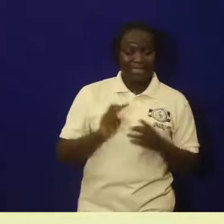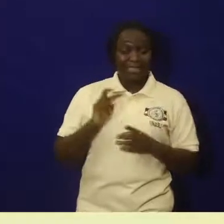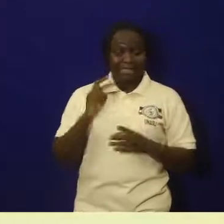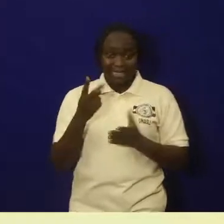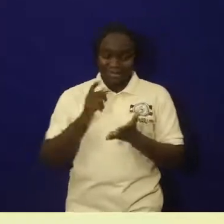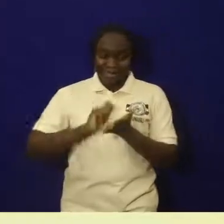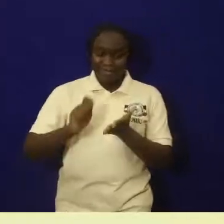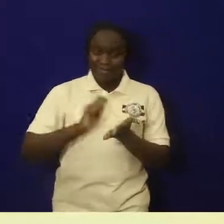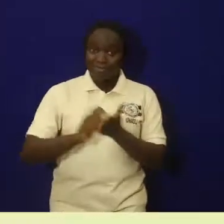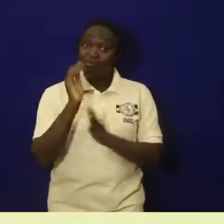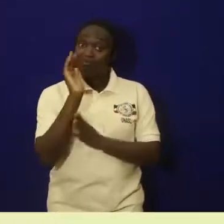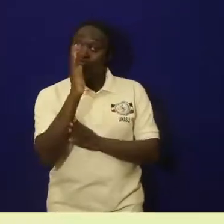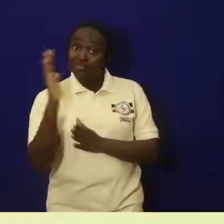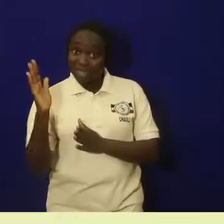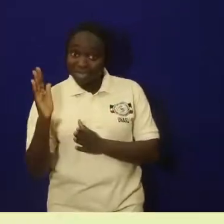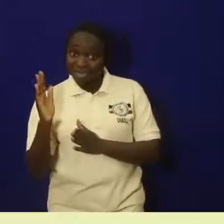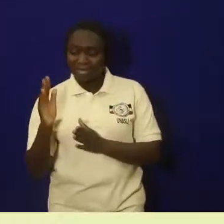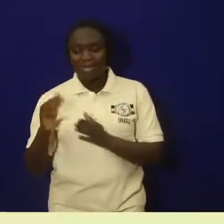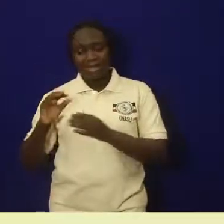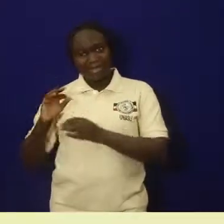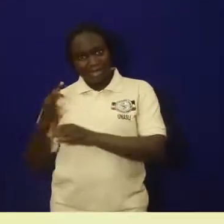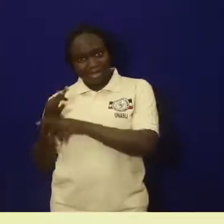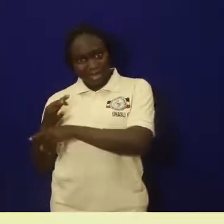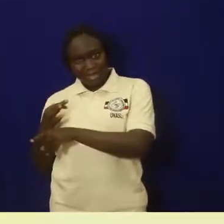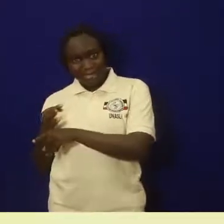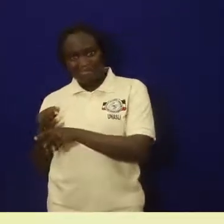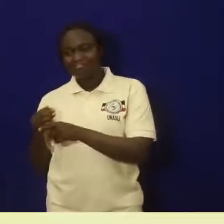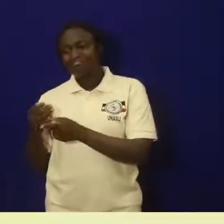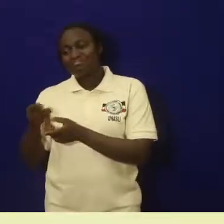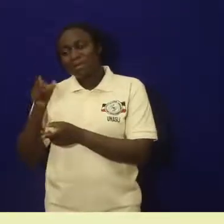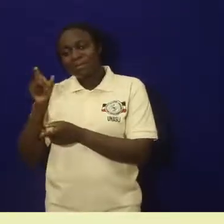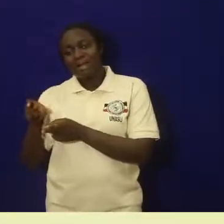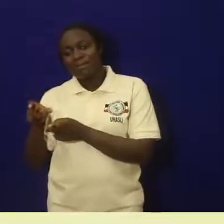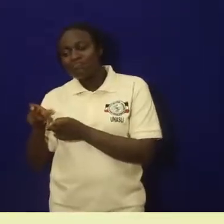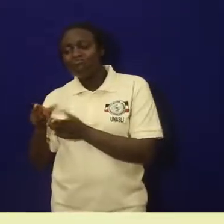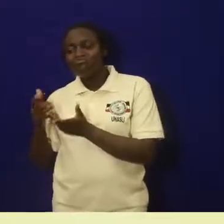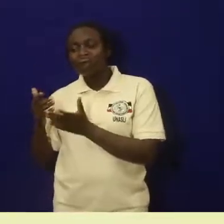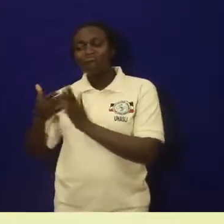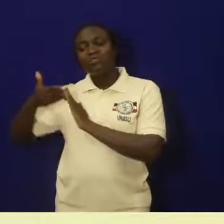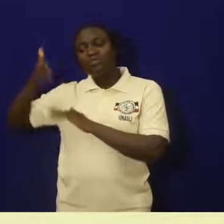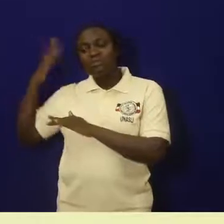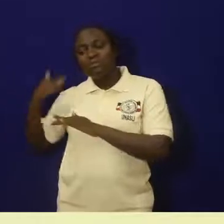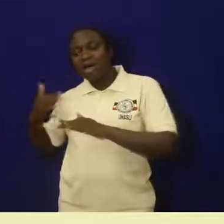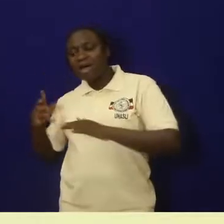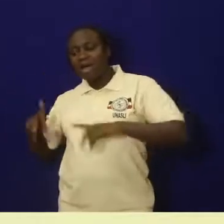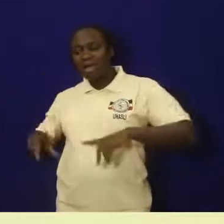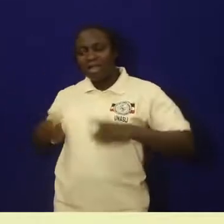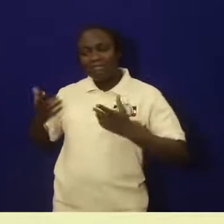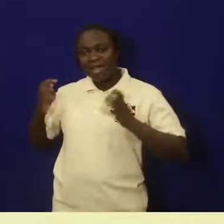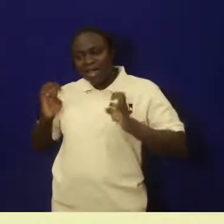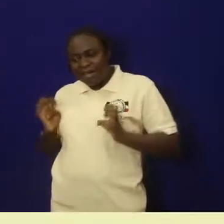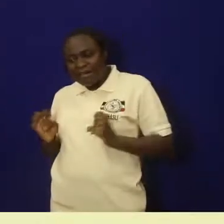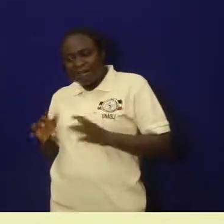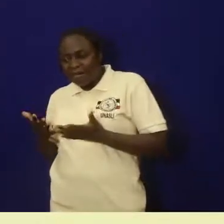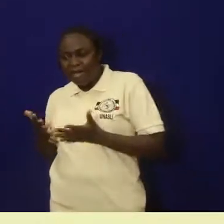we have written records. And three, we have Akiyoro-je.